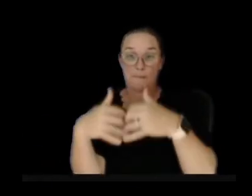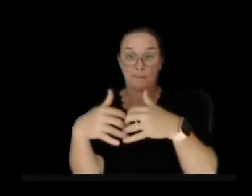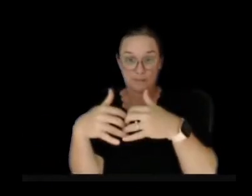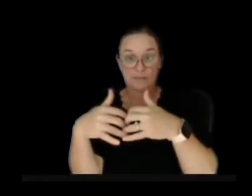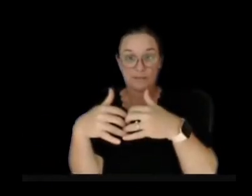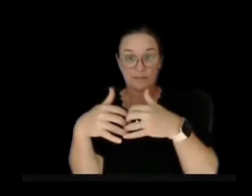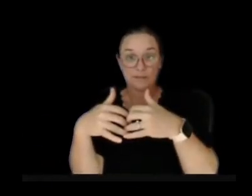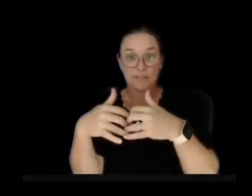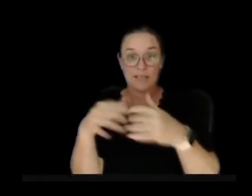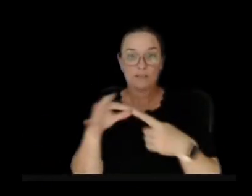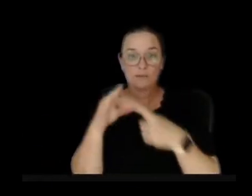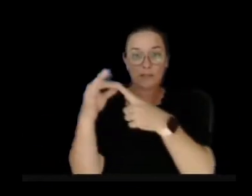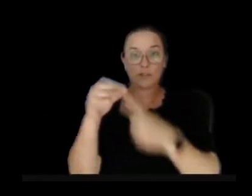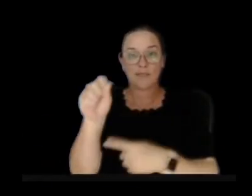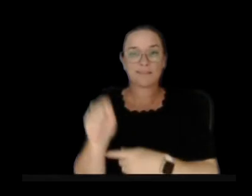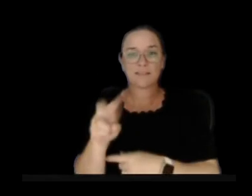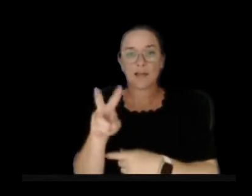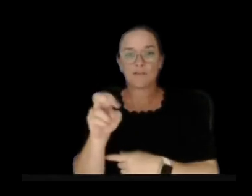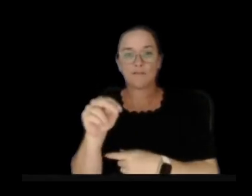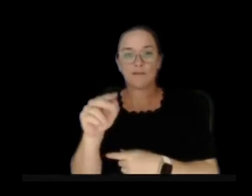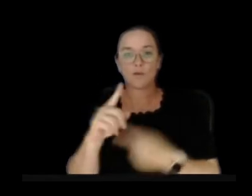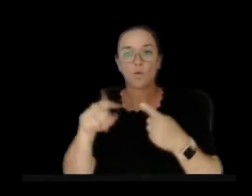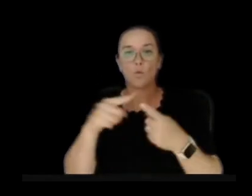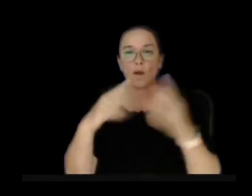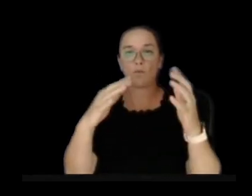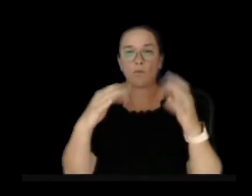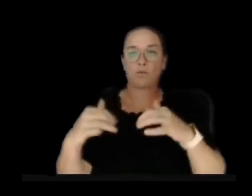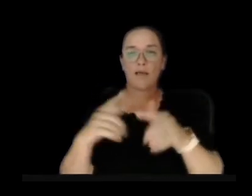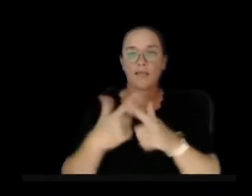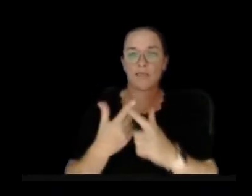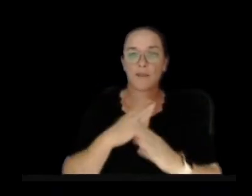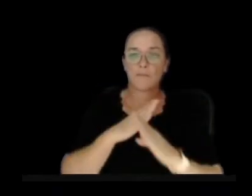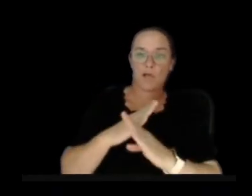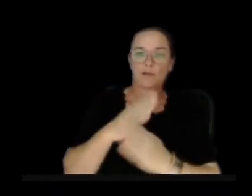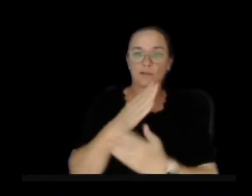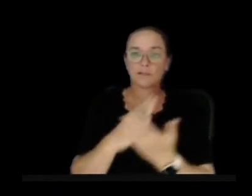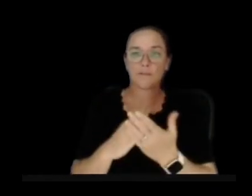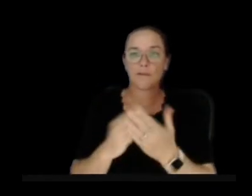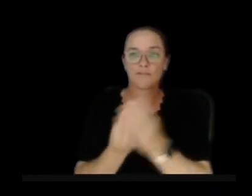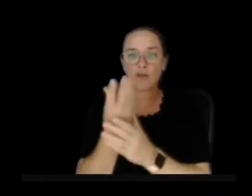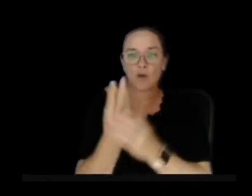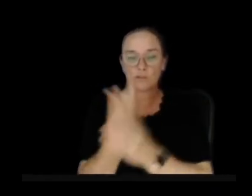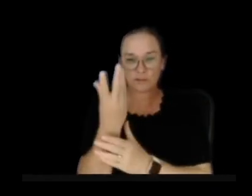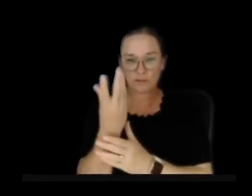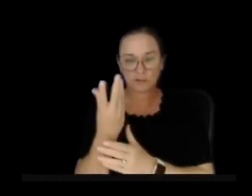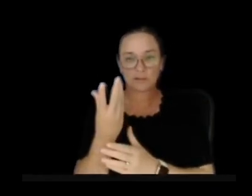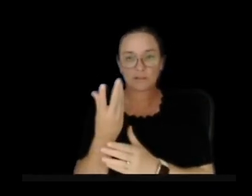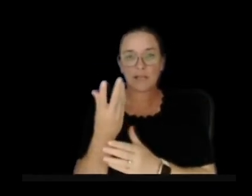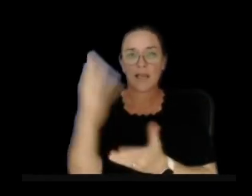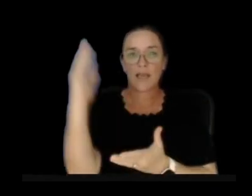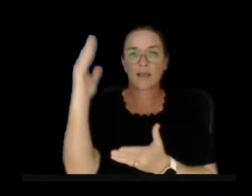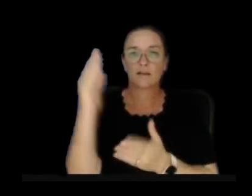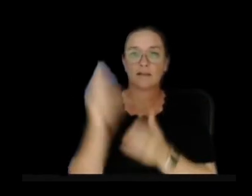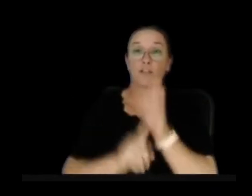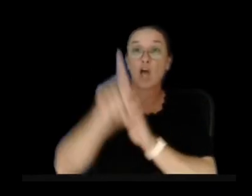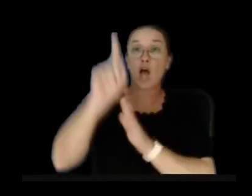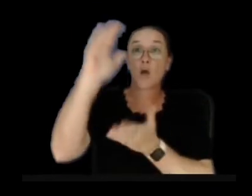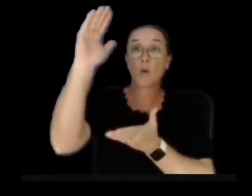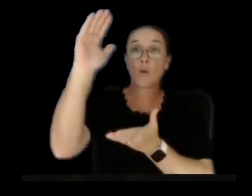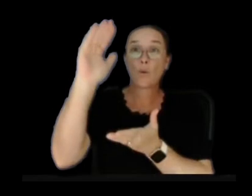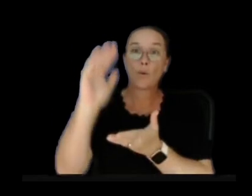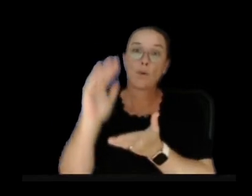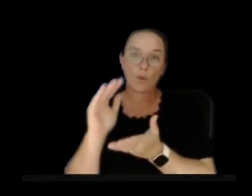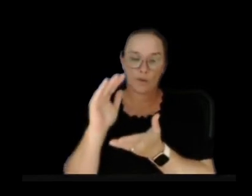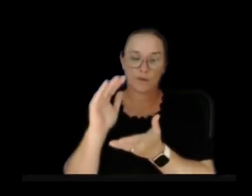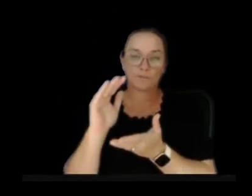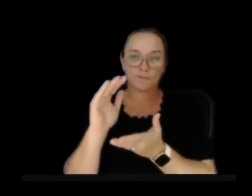which once the collapse occurs blocks off some of the fountain and reduces the height of its eruption there.